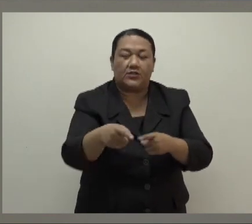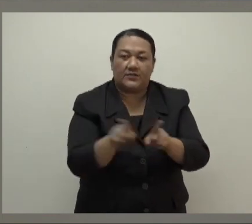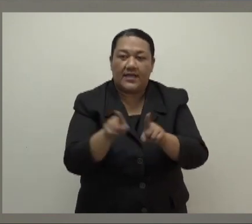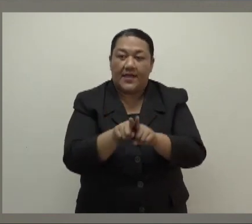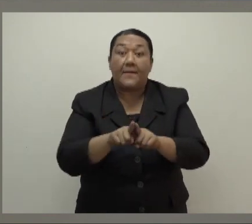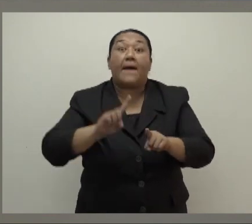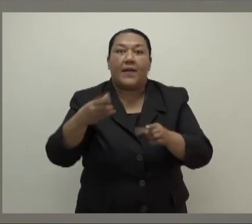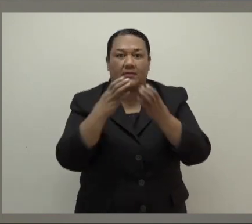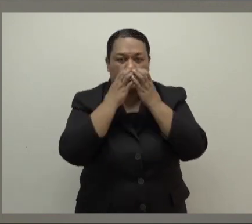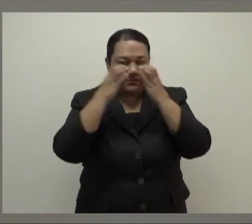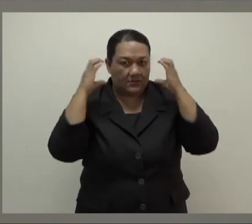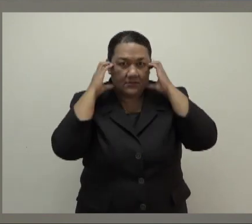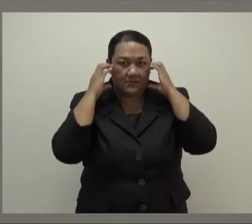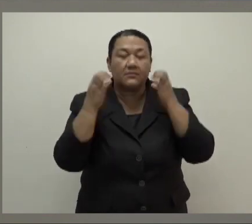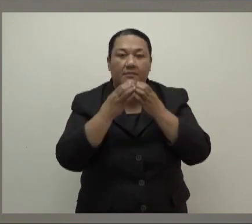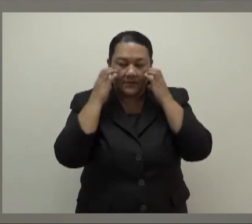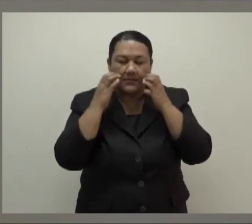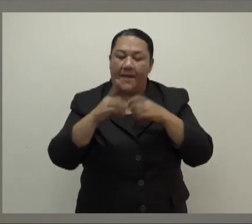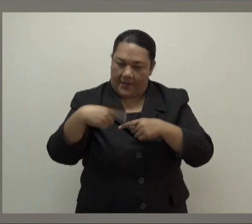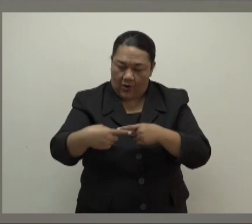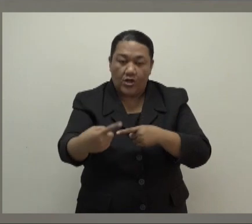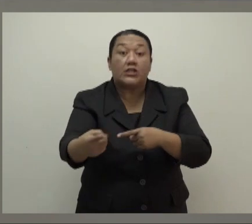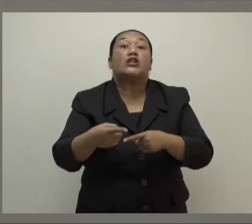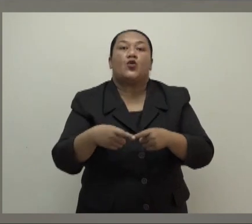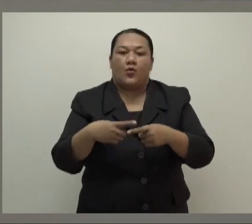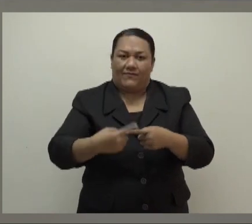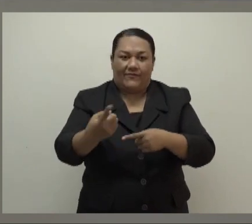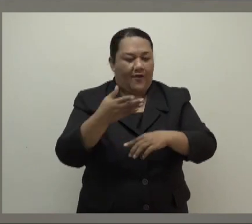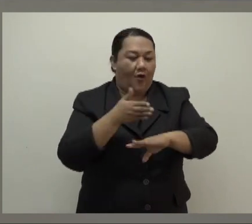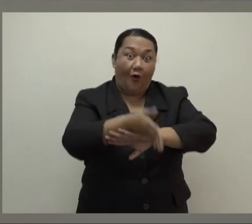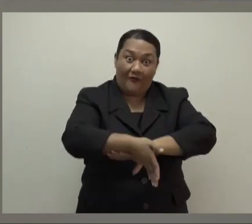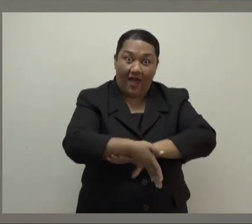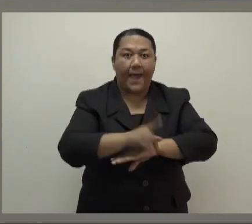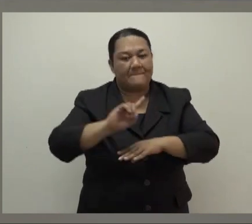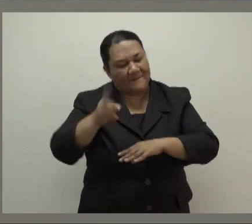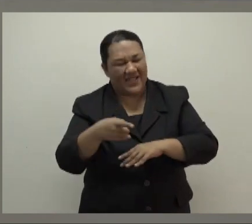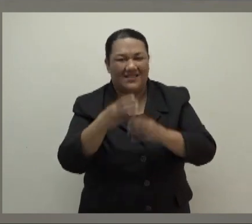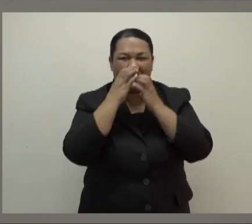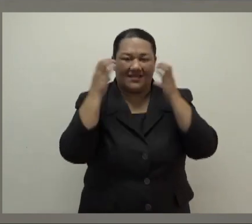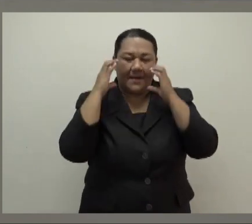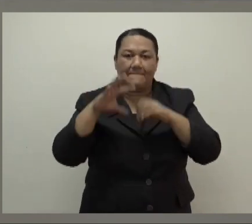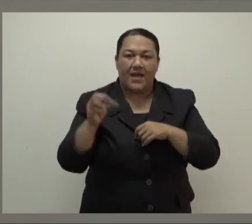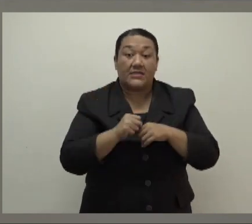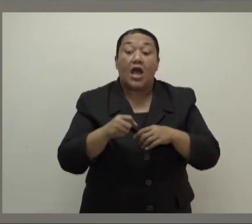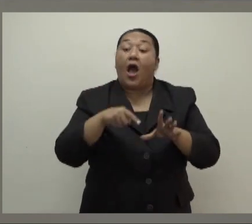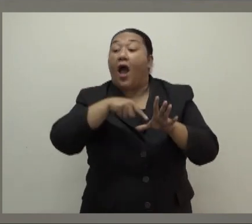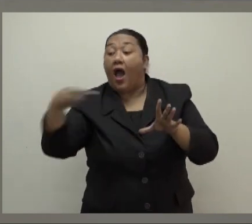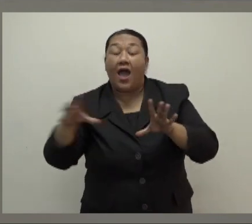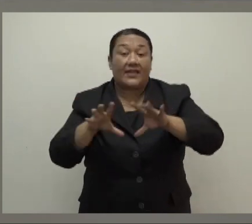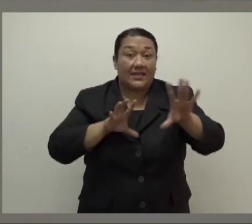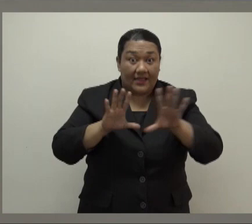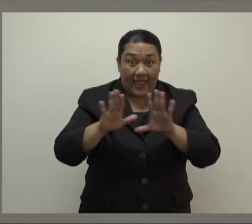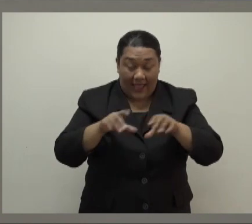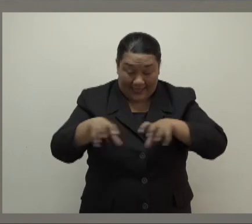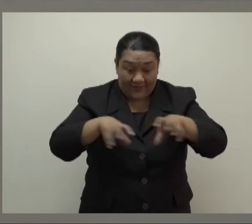enforce mask wearing on board all public vehicles. Indoor and outdoor sporting events, including competitive sports,